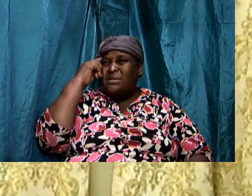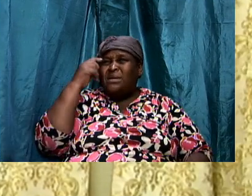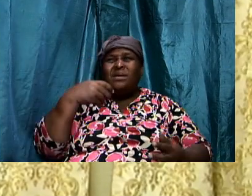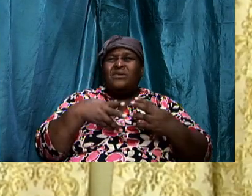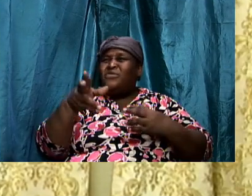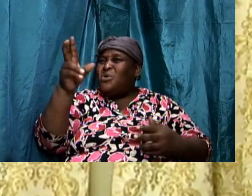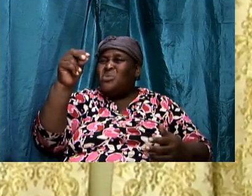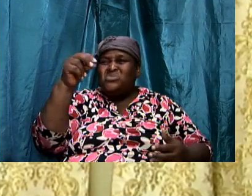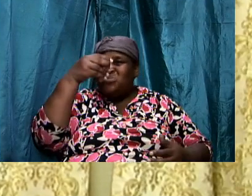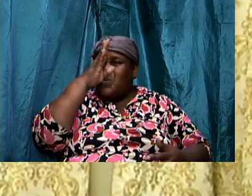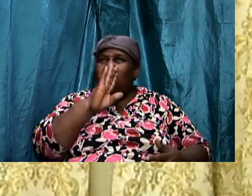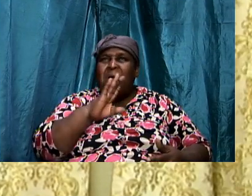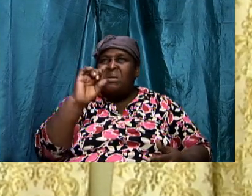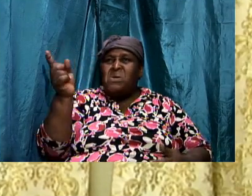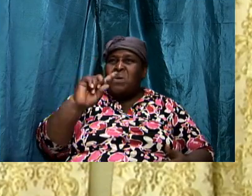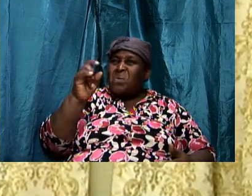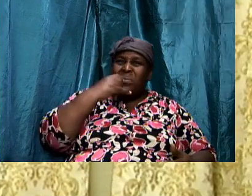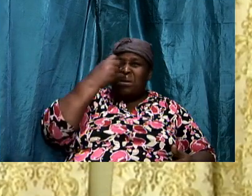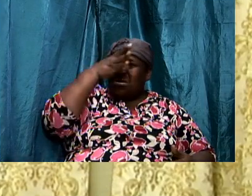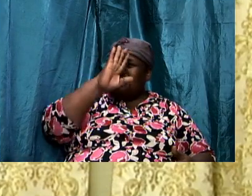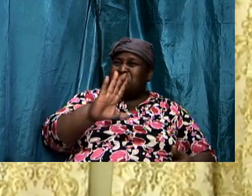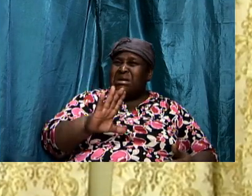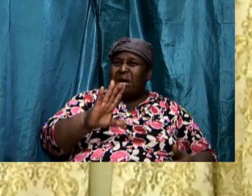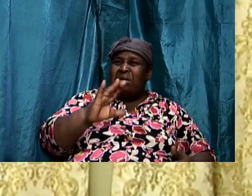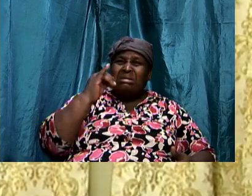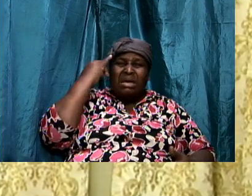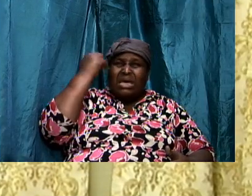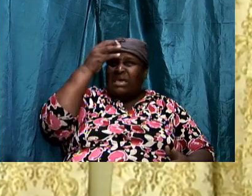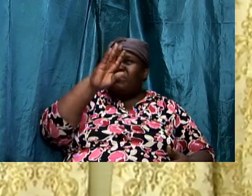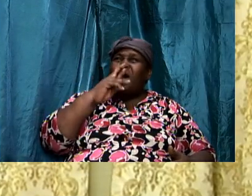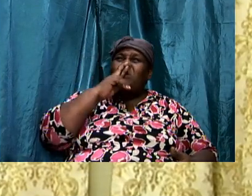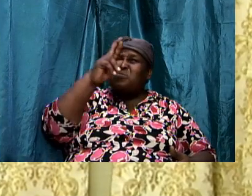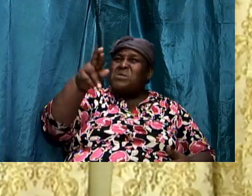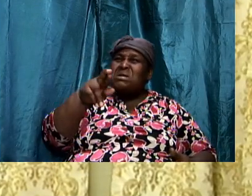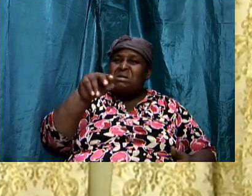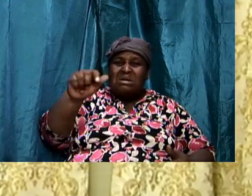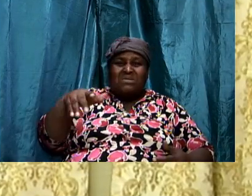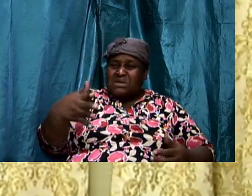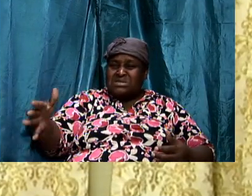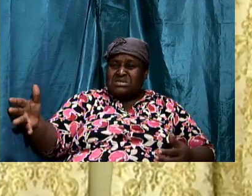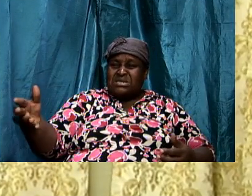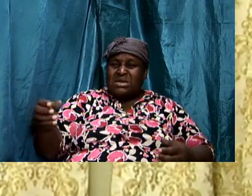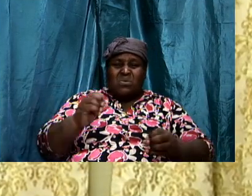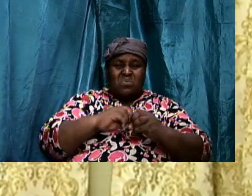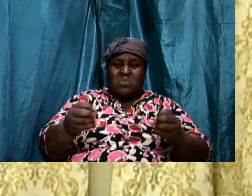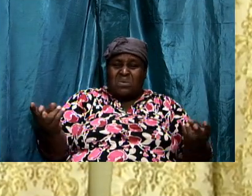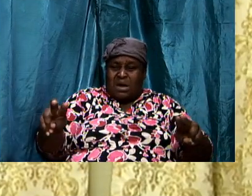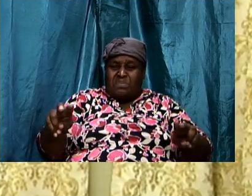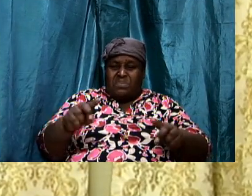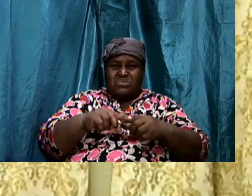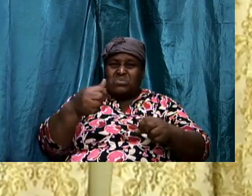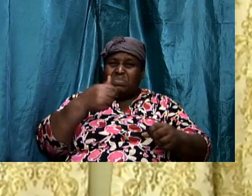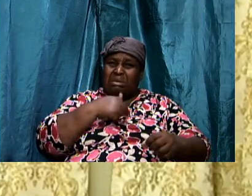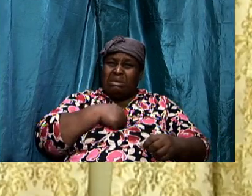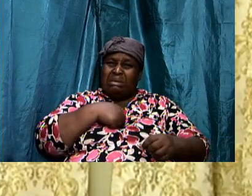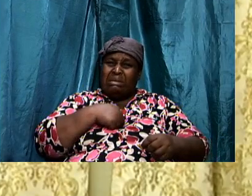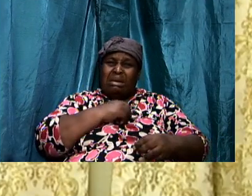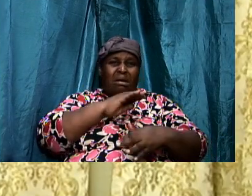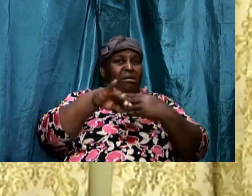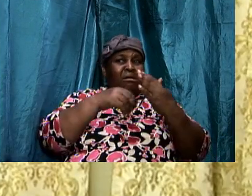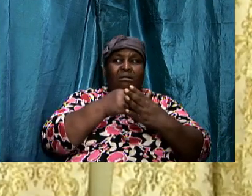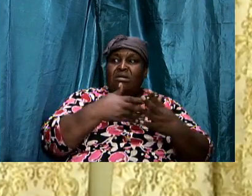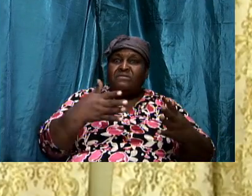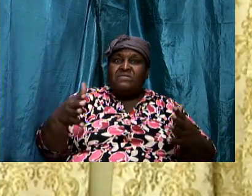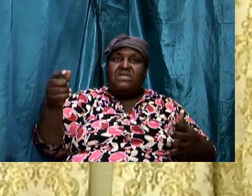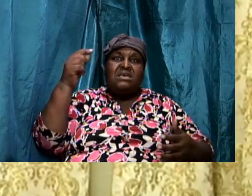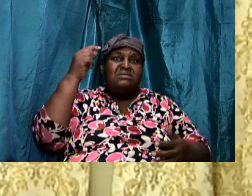happening to me where is God if God was real this couldn't be happening to me and all kind of things start to captivate the mind and is